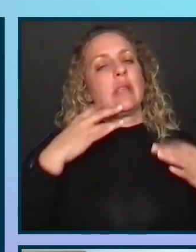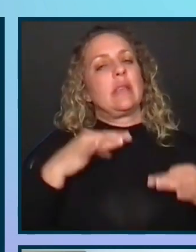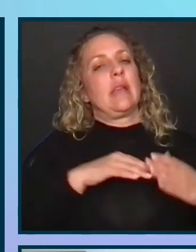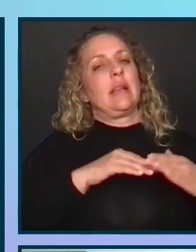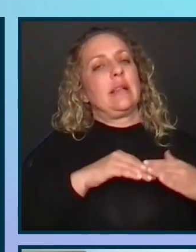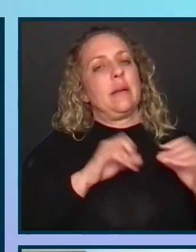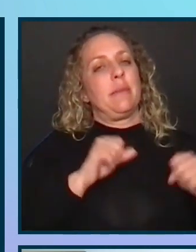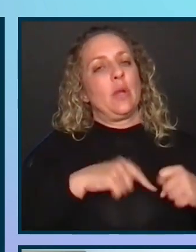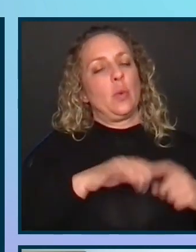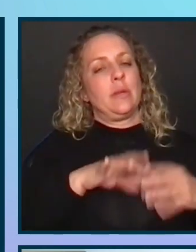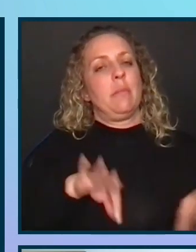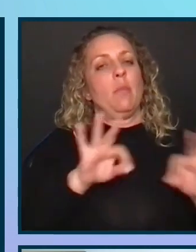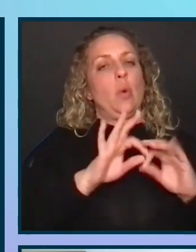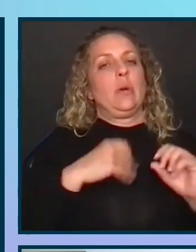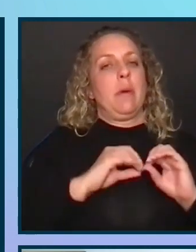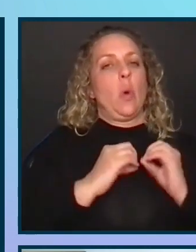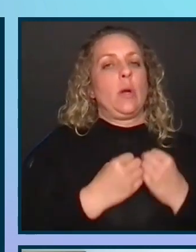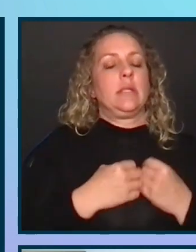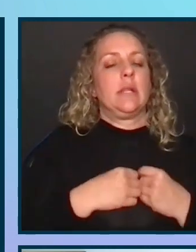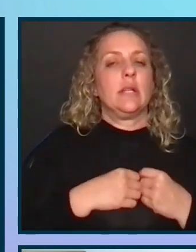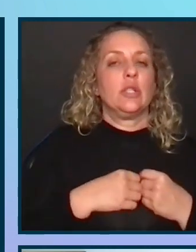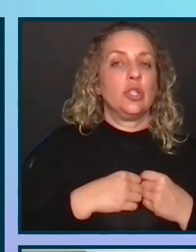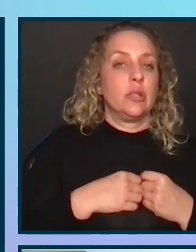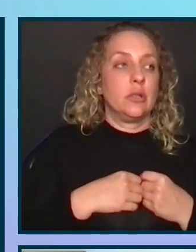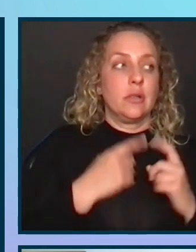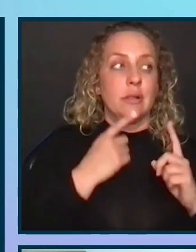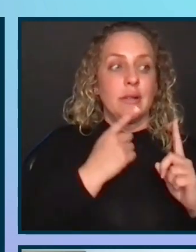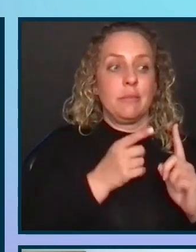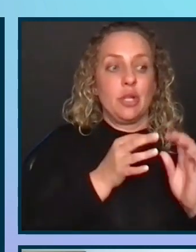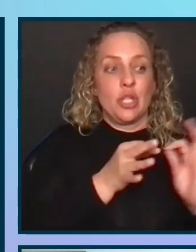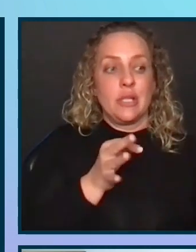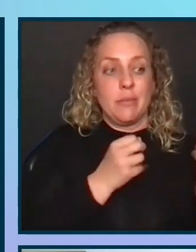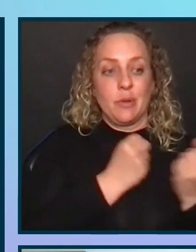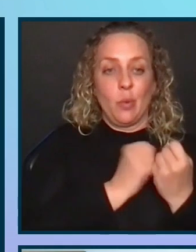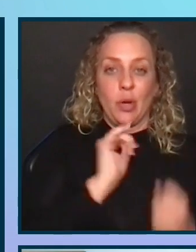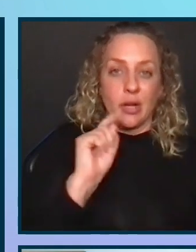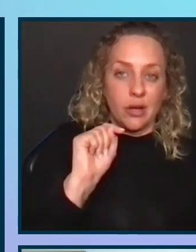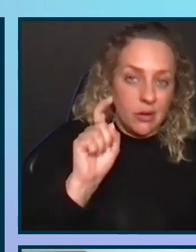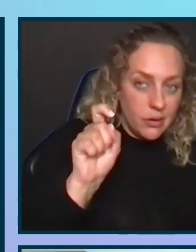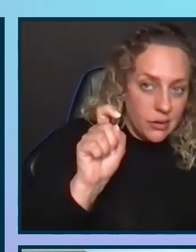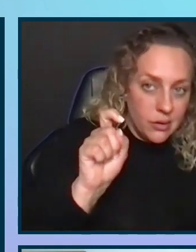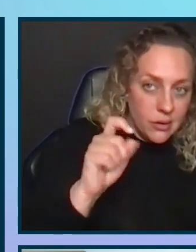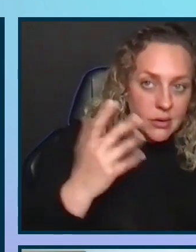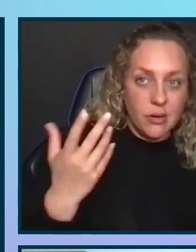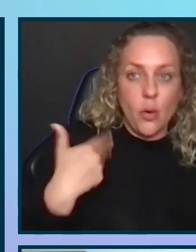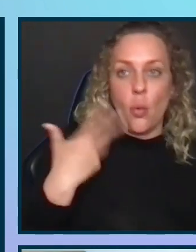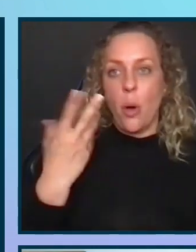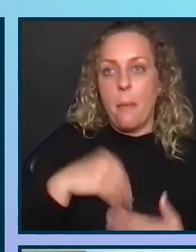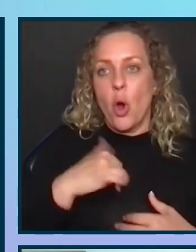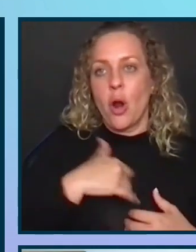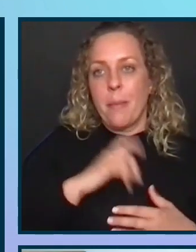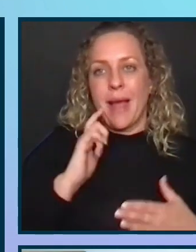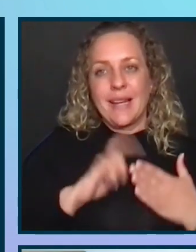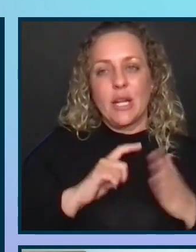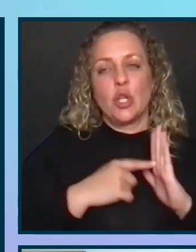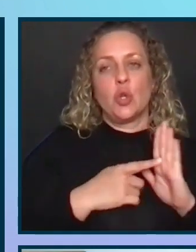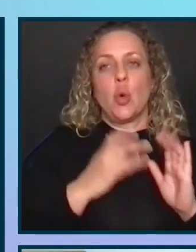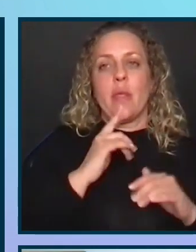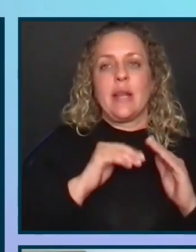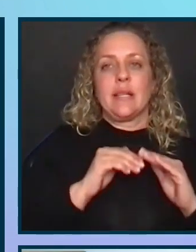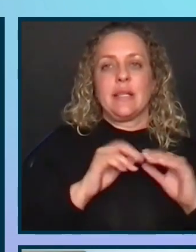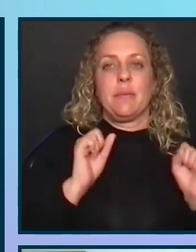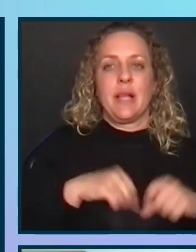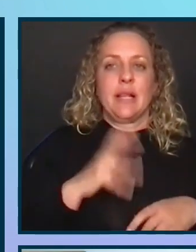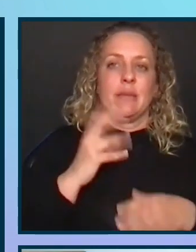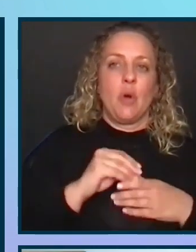was important to my organization. Does the mission statement support it? What part of my identity shows that accessibility